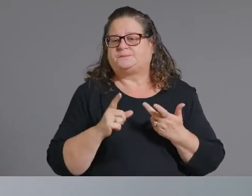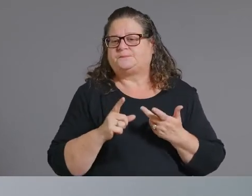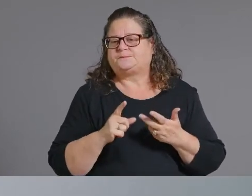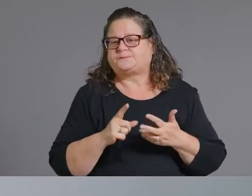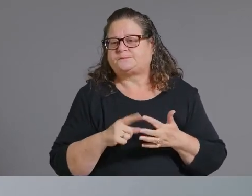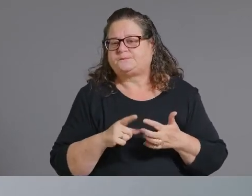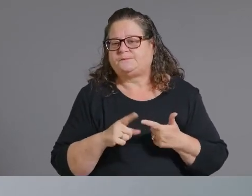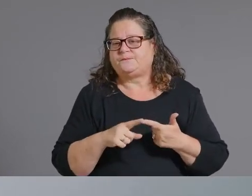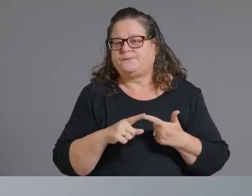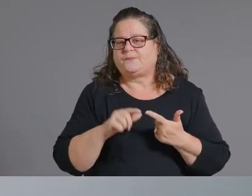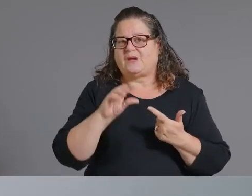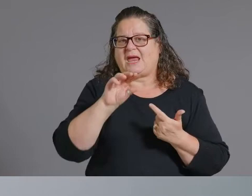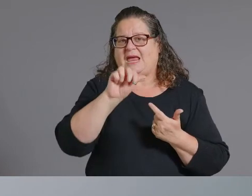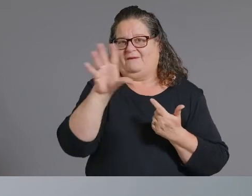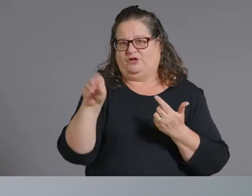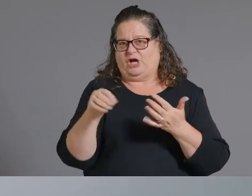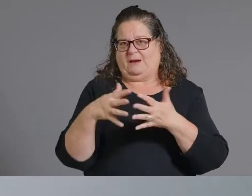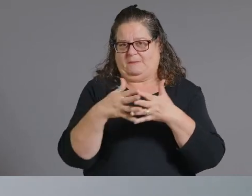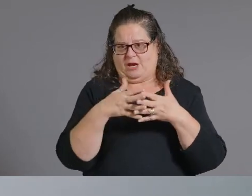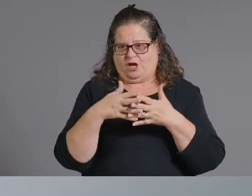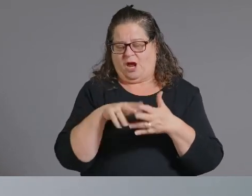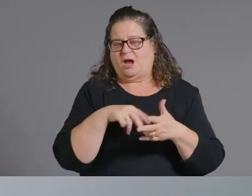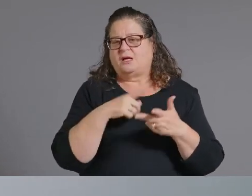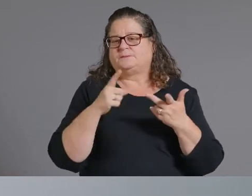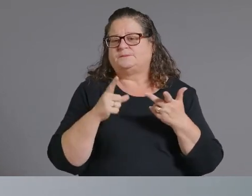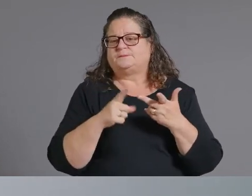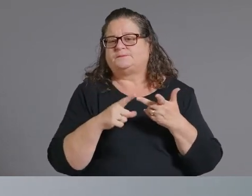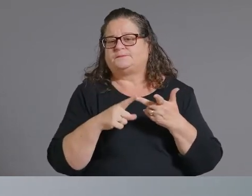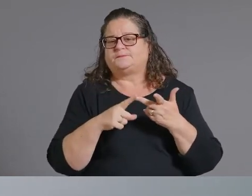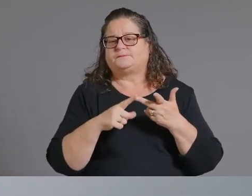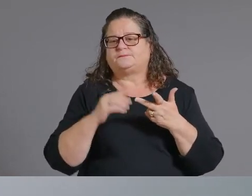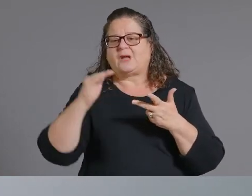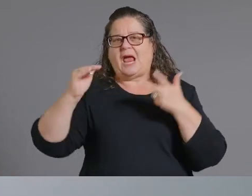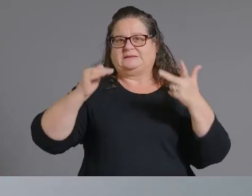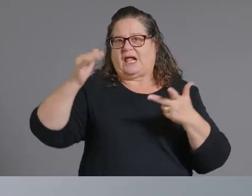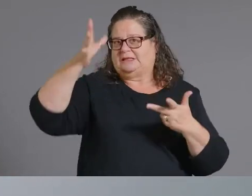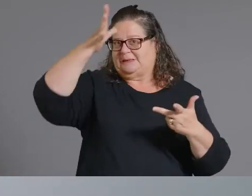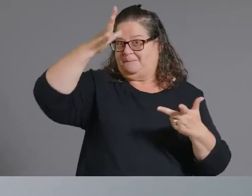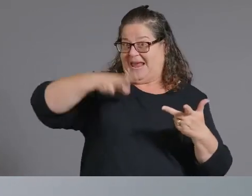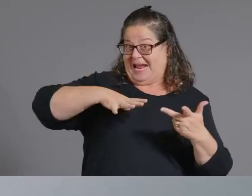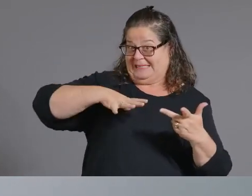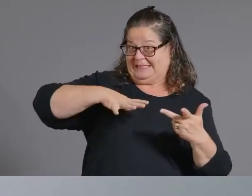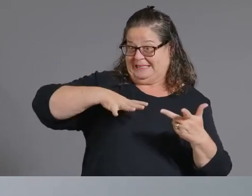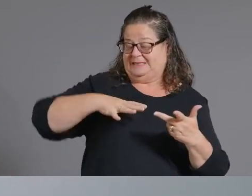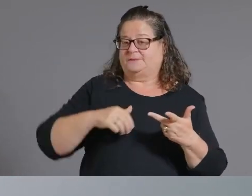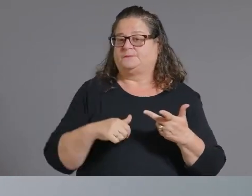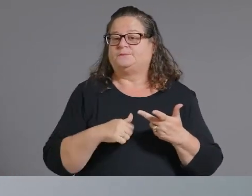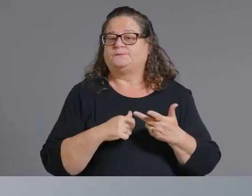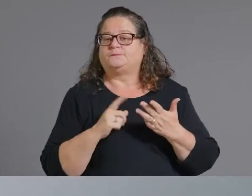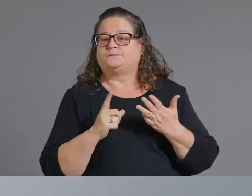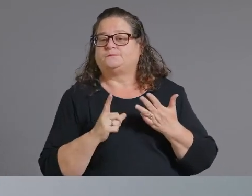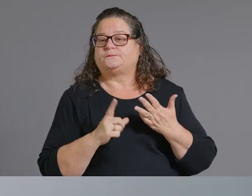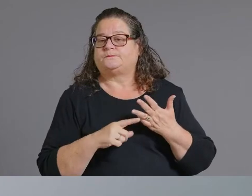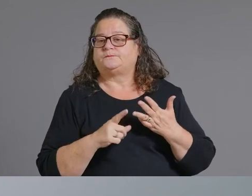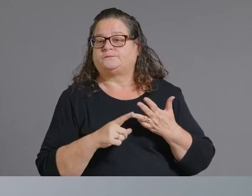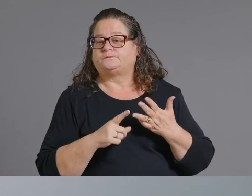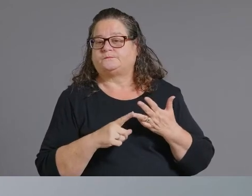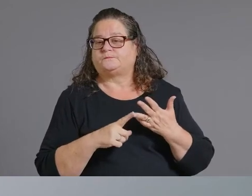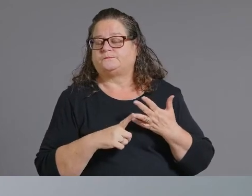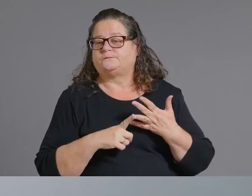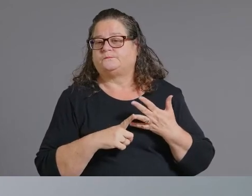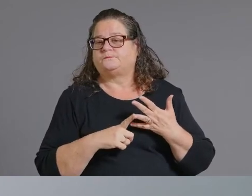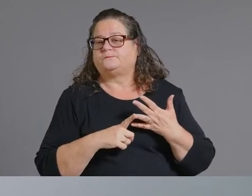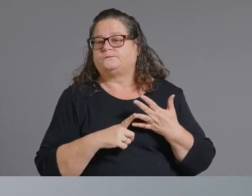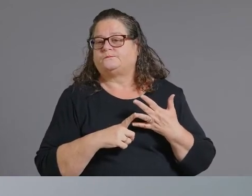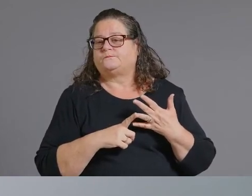um adult men um and looking at that population some of our younger